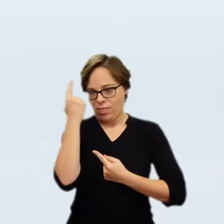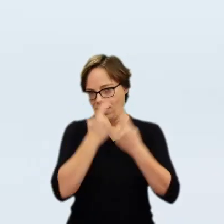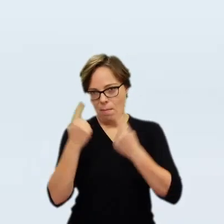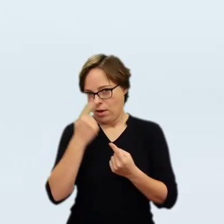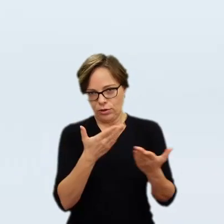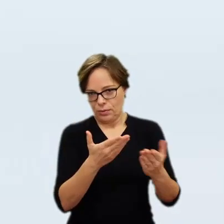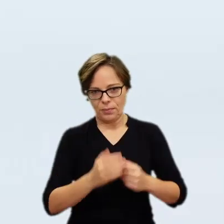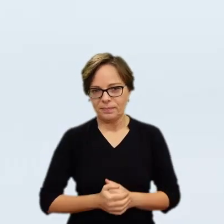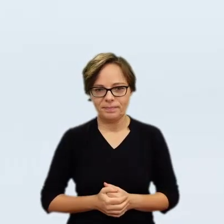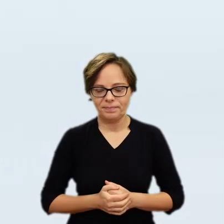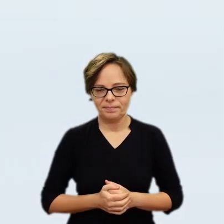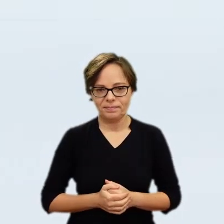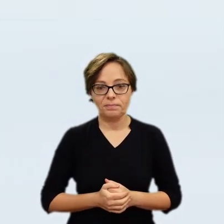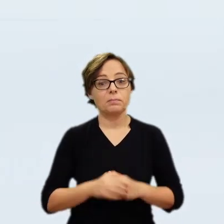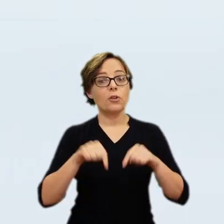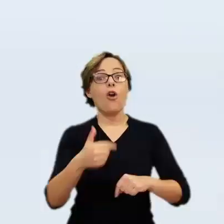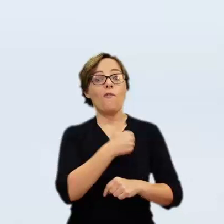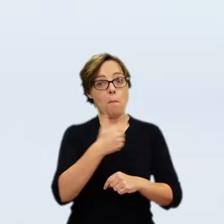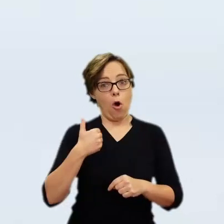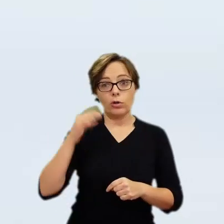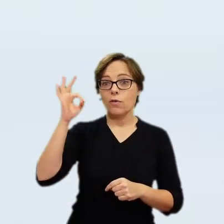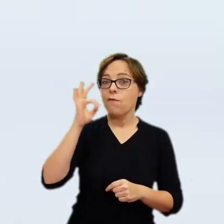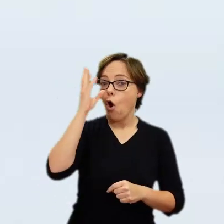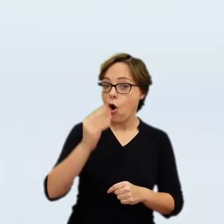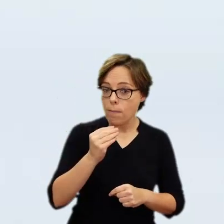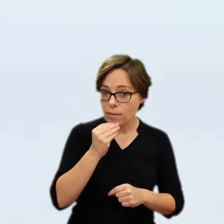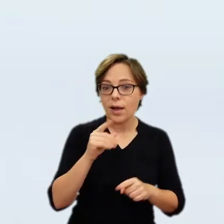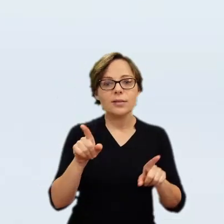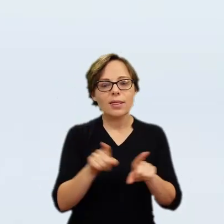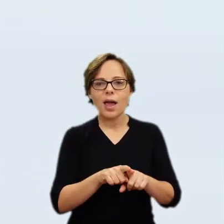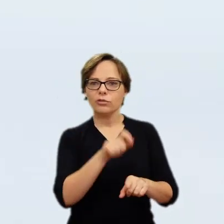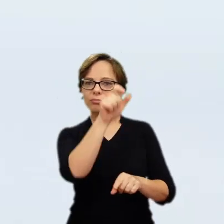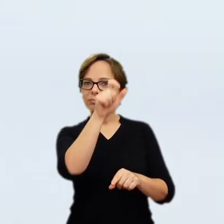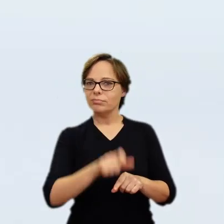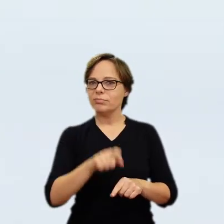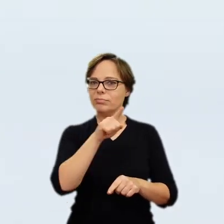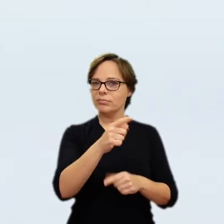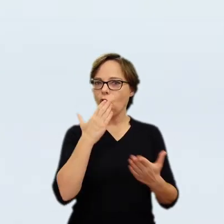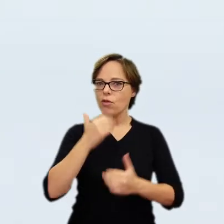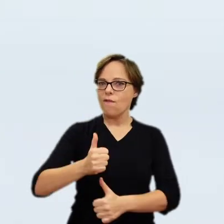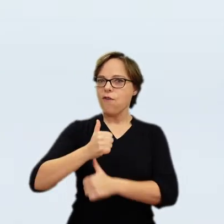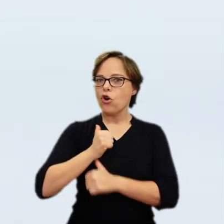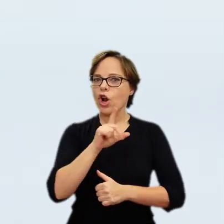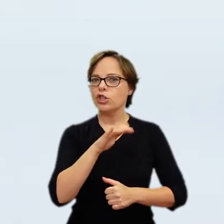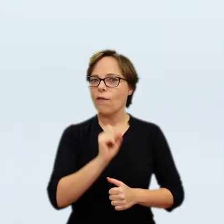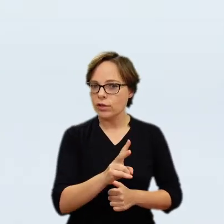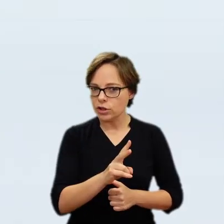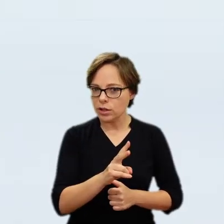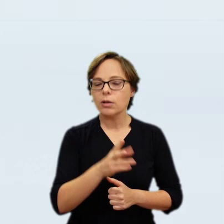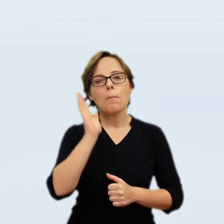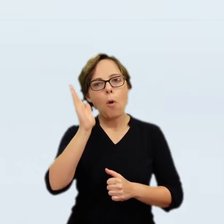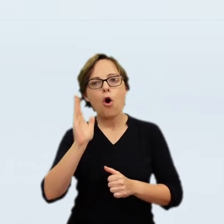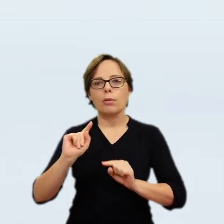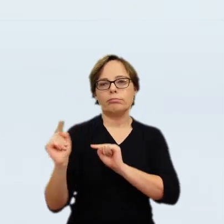have worn similar outfits. The rider wears a long quilted coat with buttons running